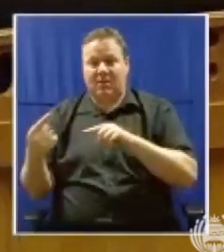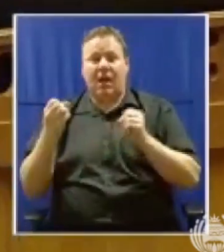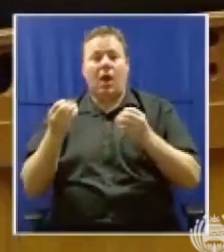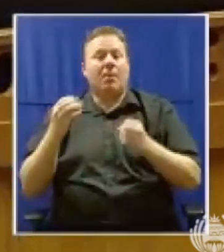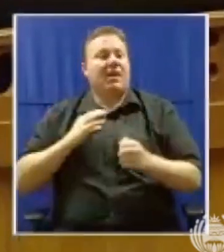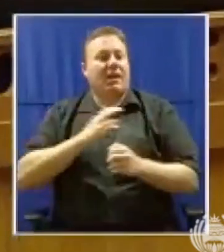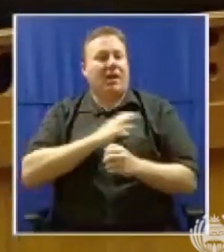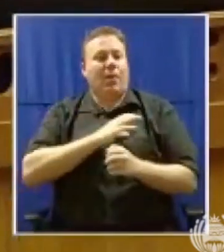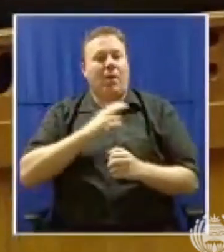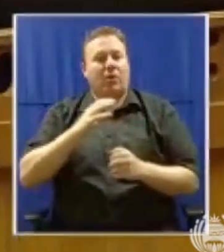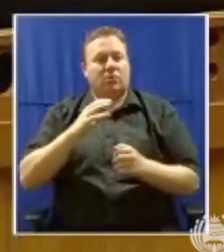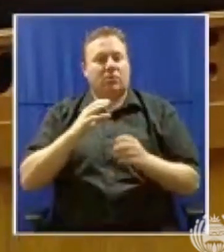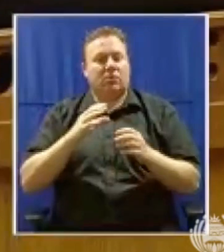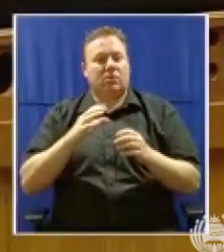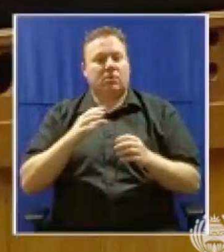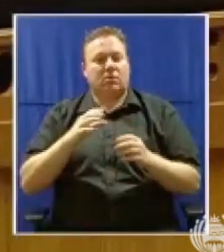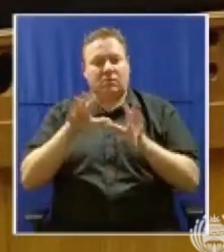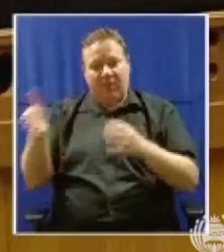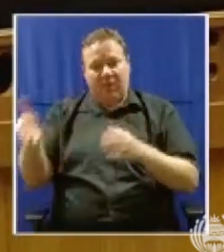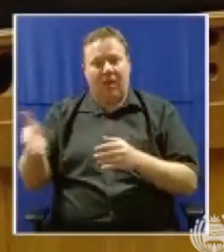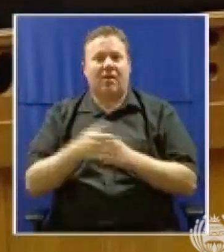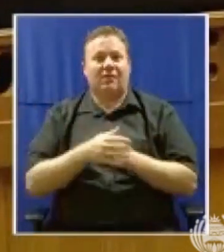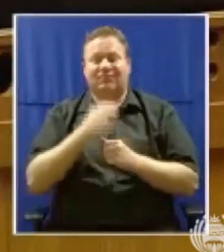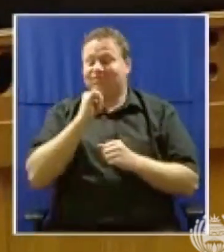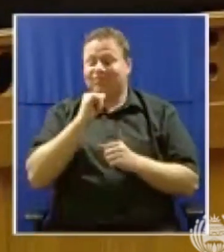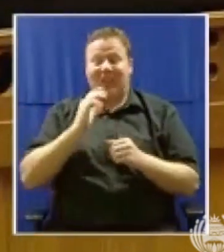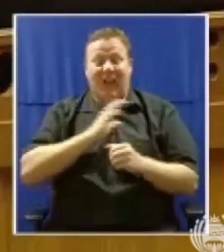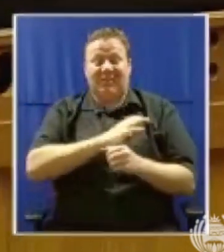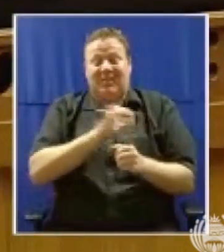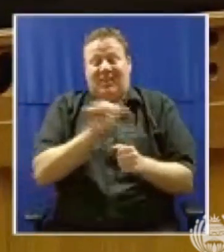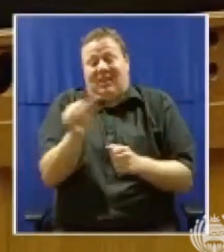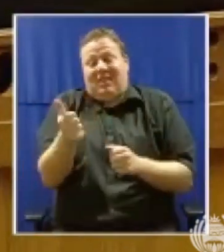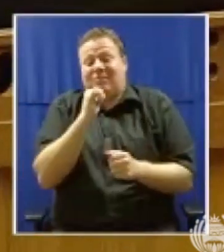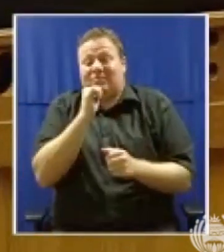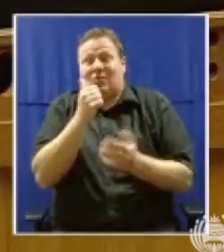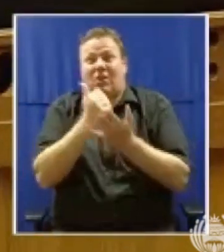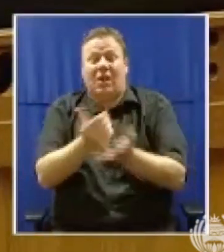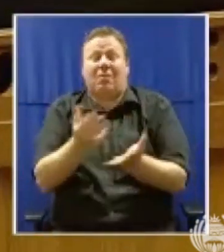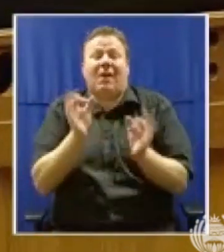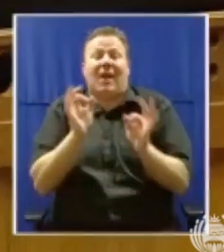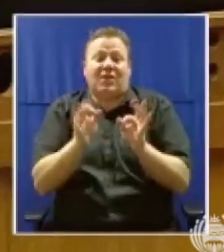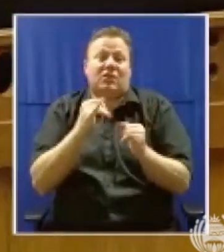and committees involved. I don't think that's going to help at all. In fact, it's quite terrifying.